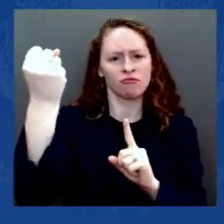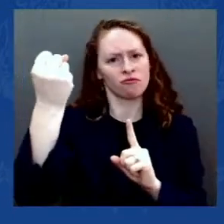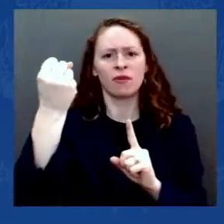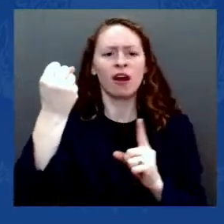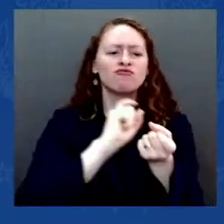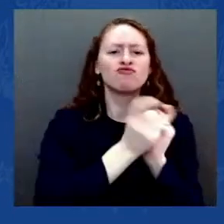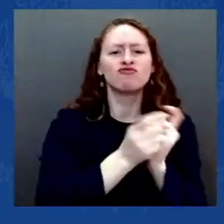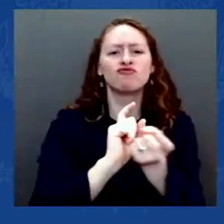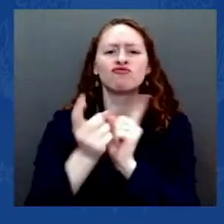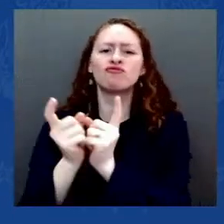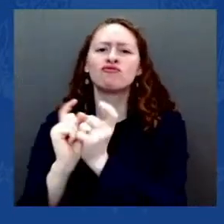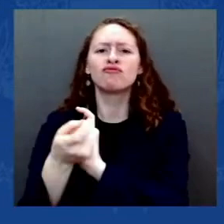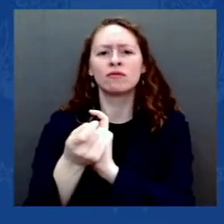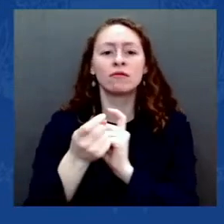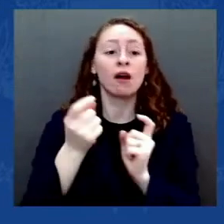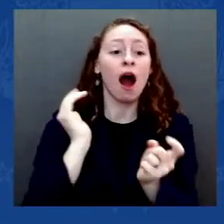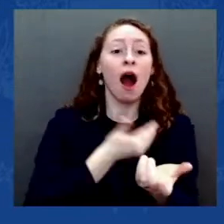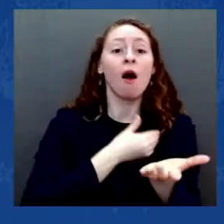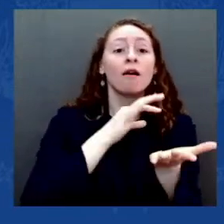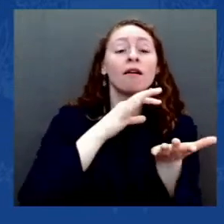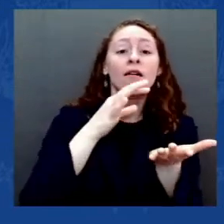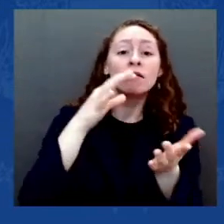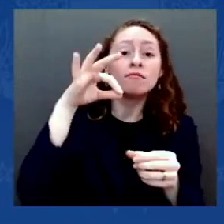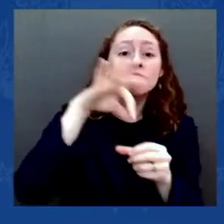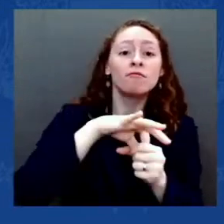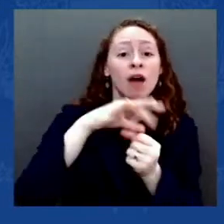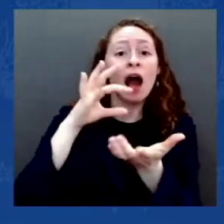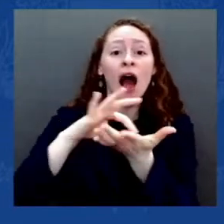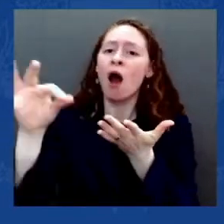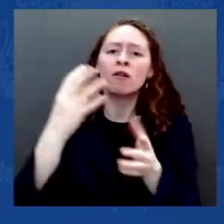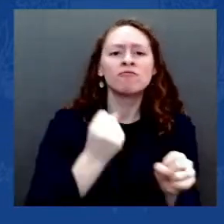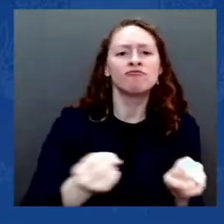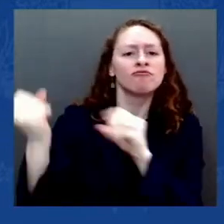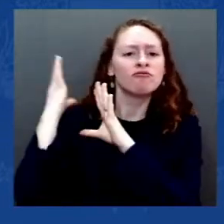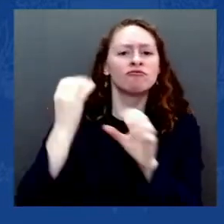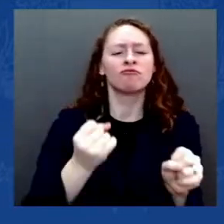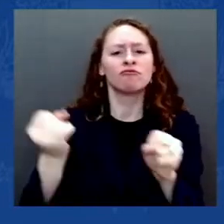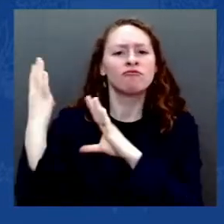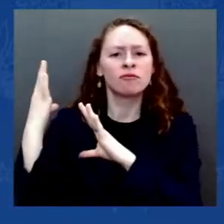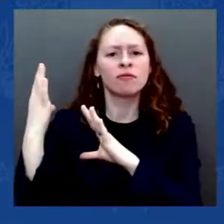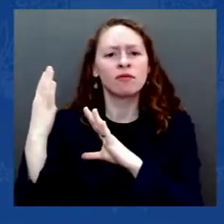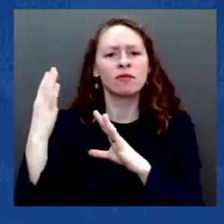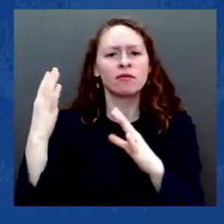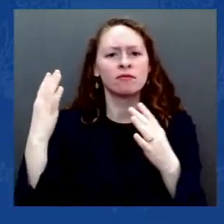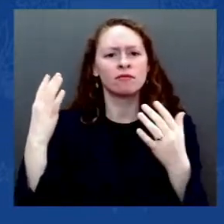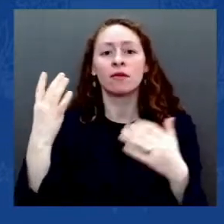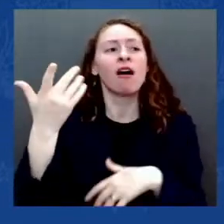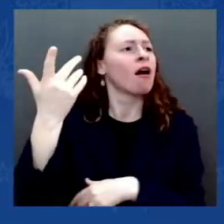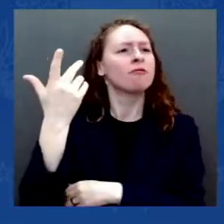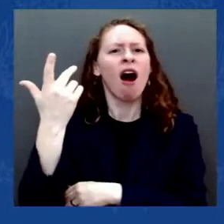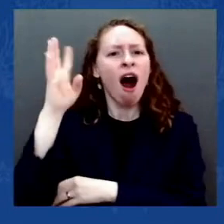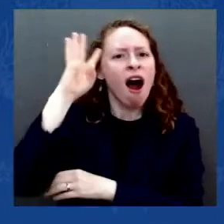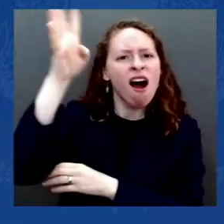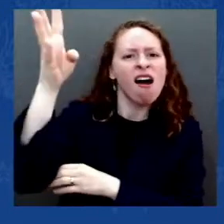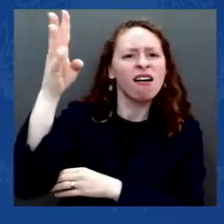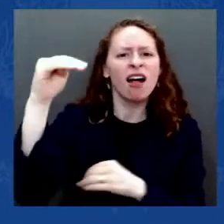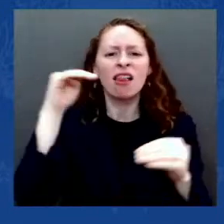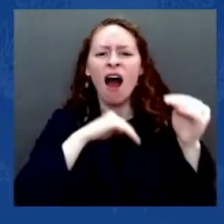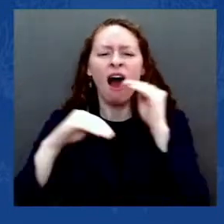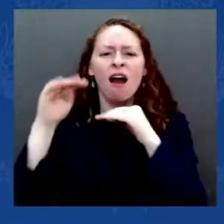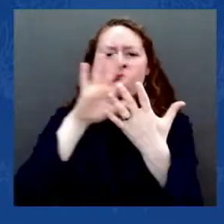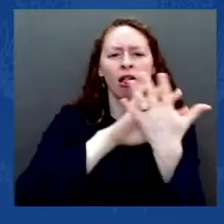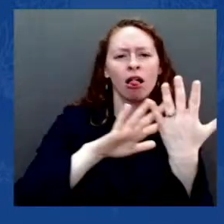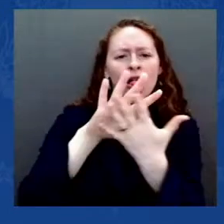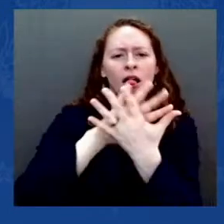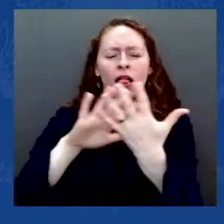faction that may be newly resurgent, but whose roots run old